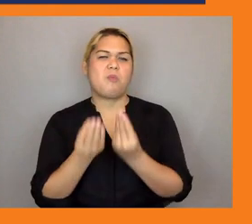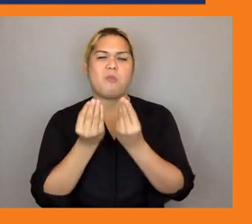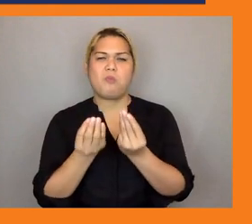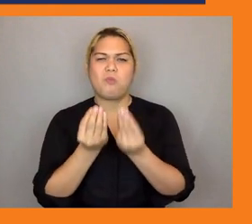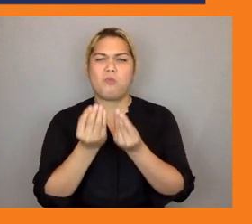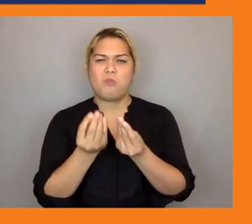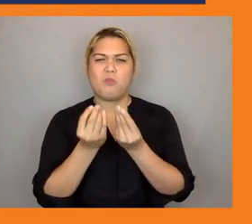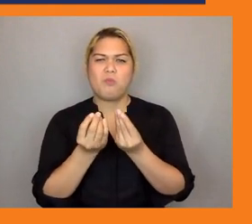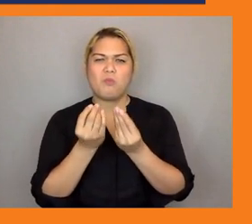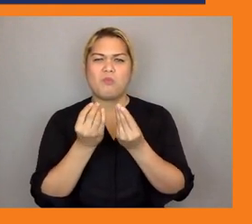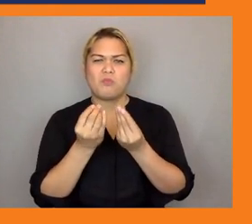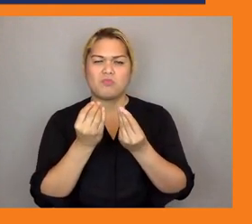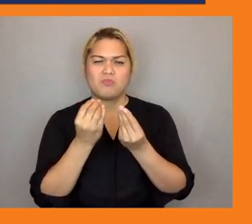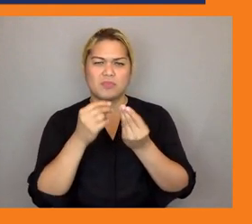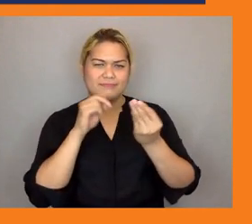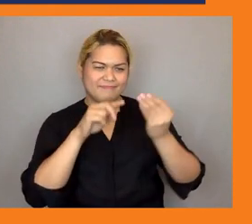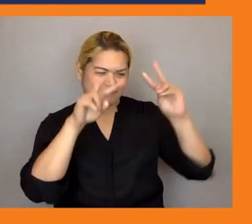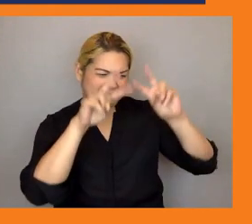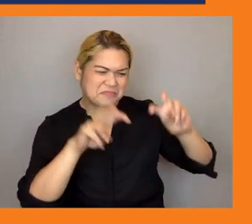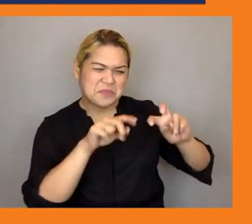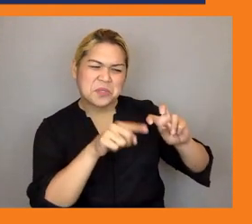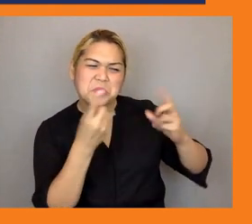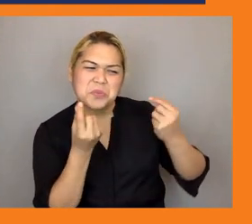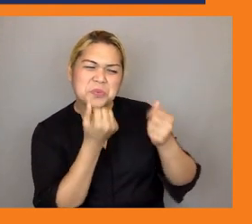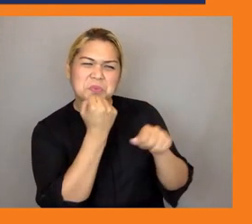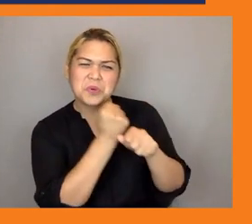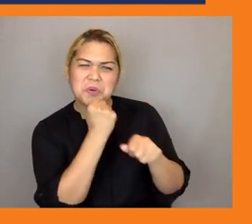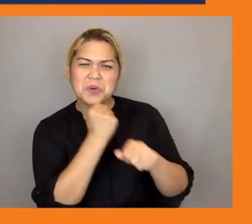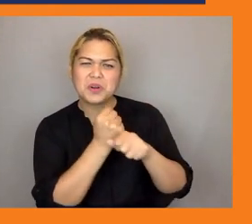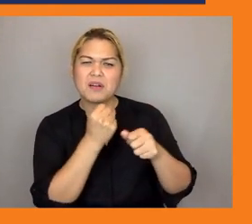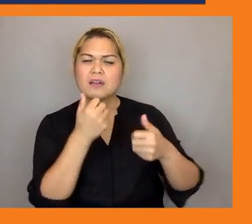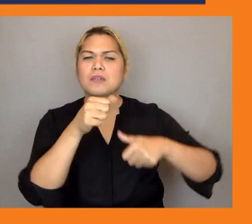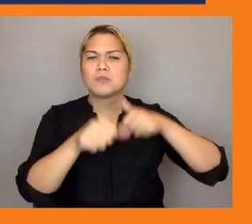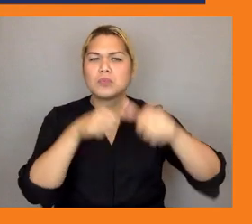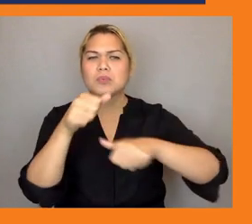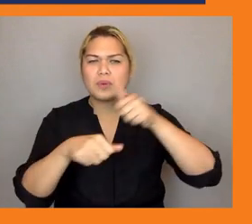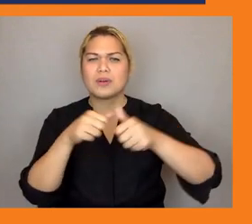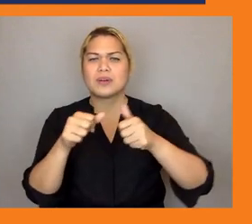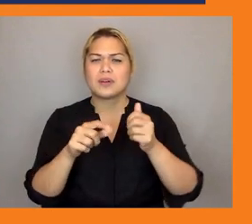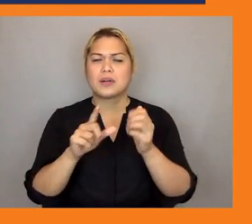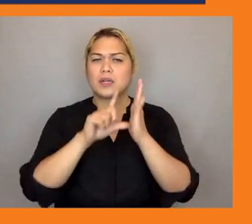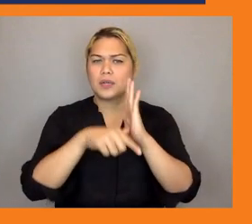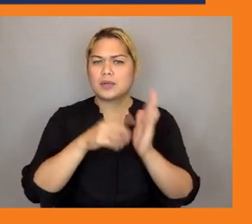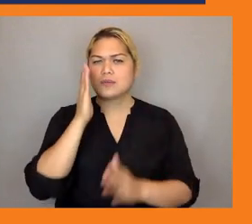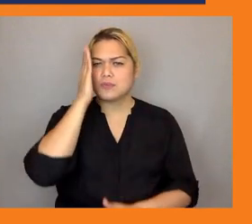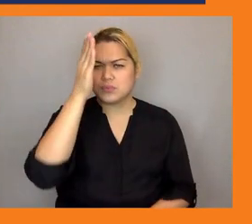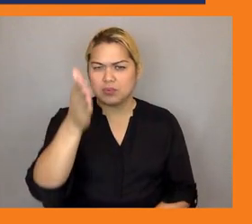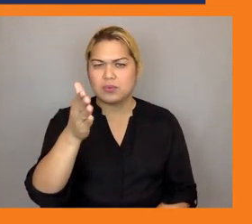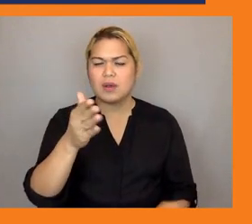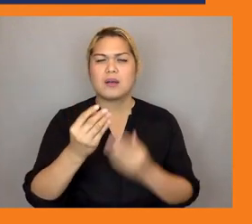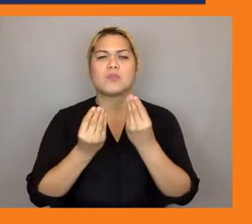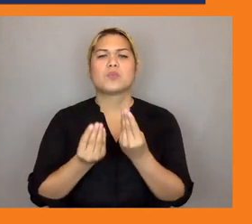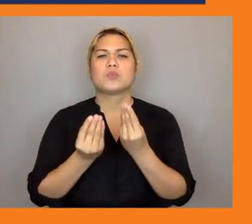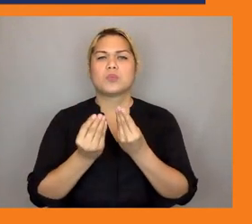long-term time horizon and think about what futures scenarios may look like um and